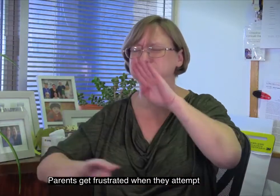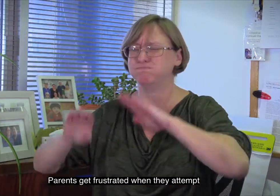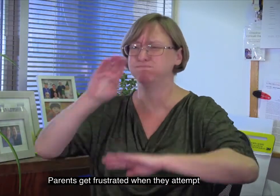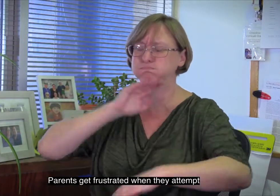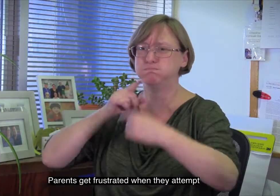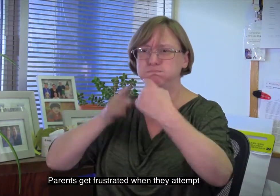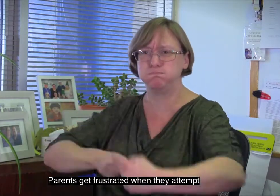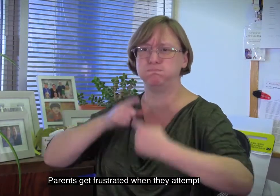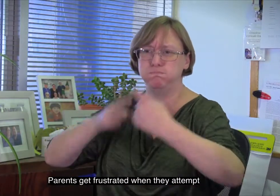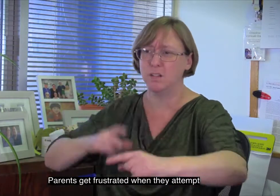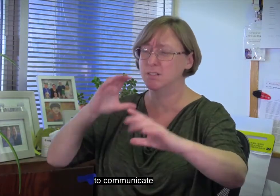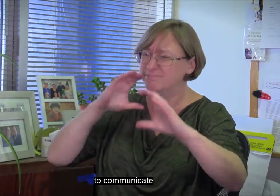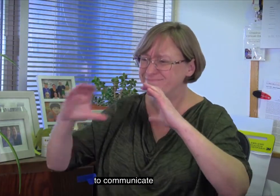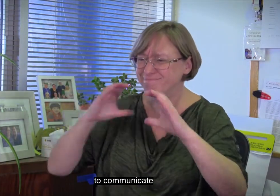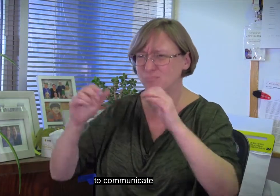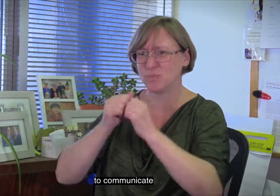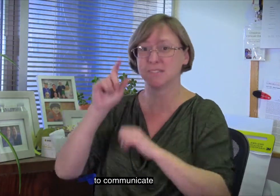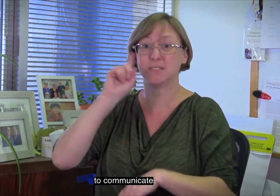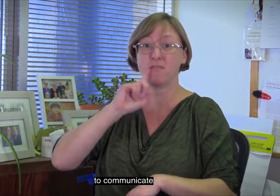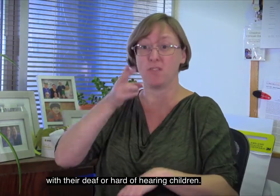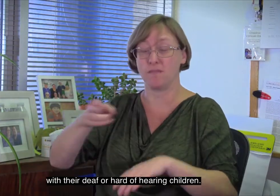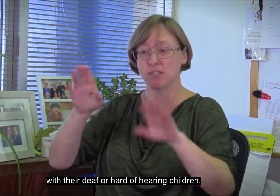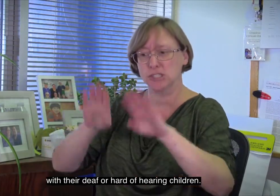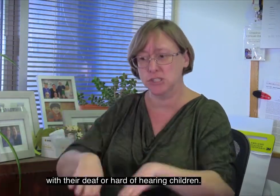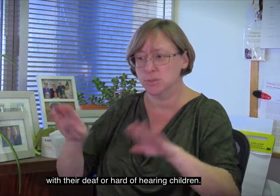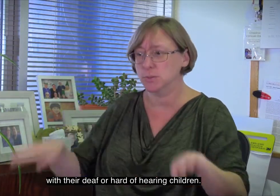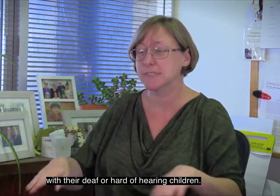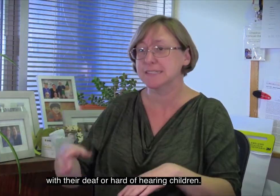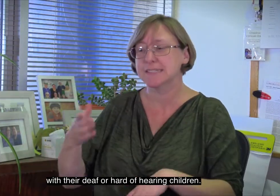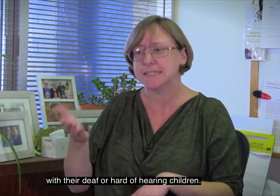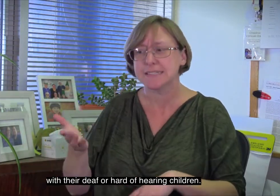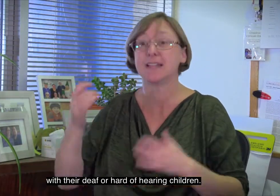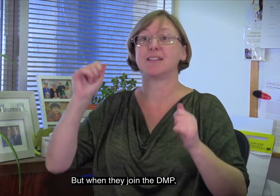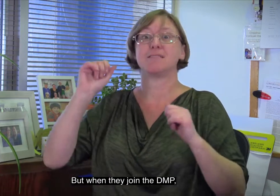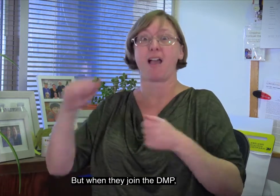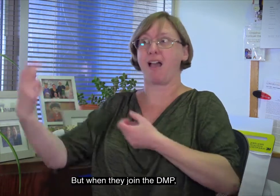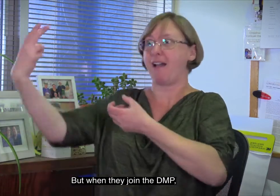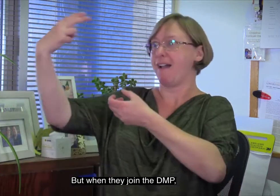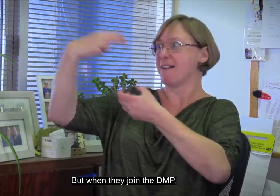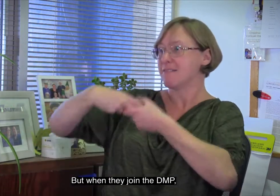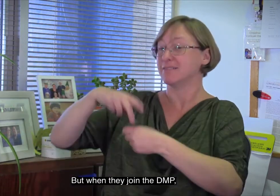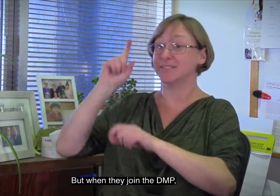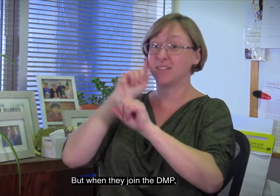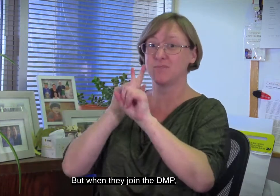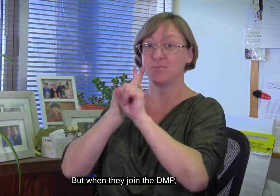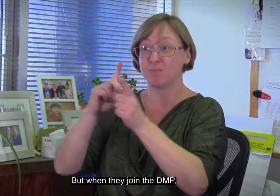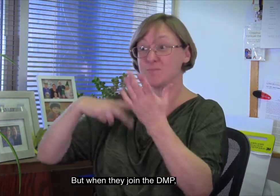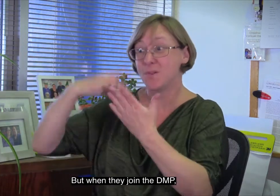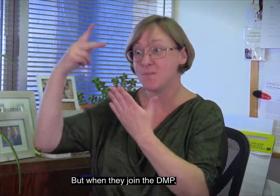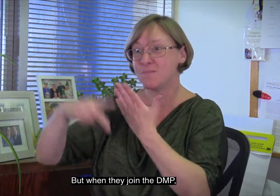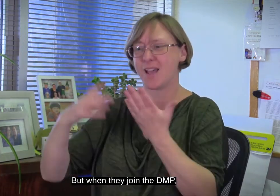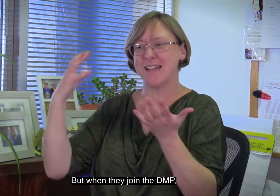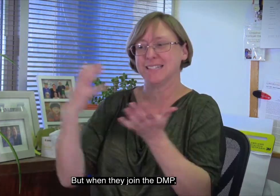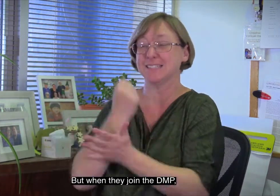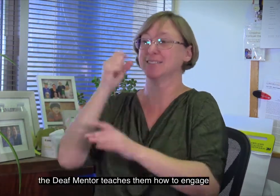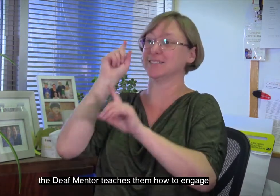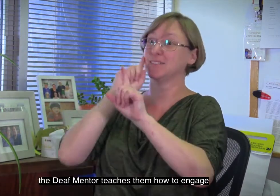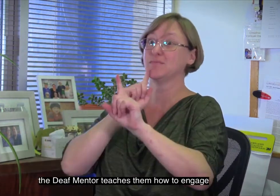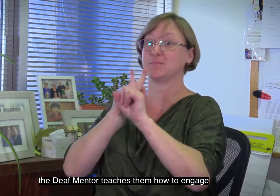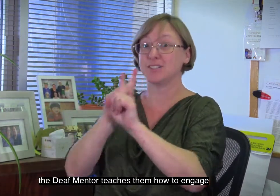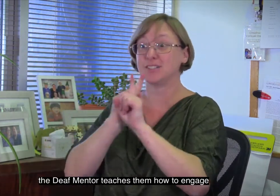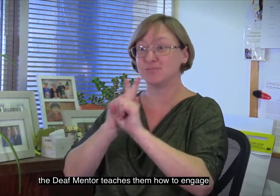Parents get frustrated when they attempt to communicate with their Deaf or hard of hearing children. But when they join the Deaf Mentor Program,